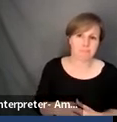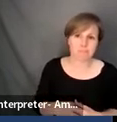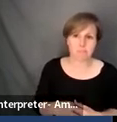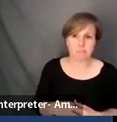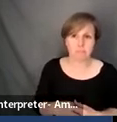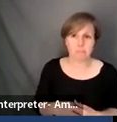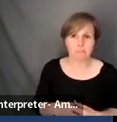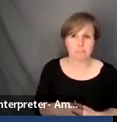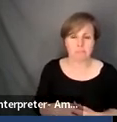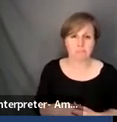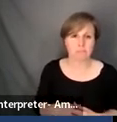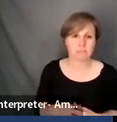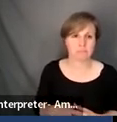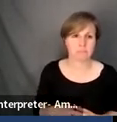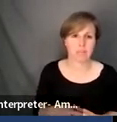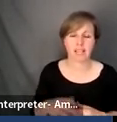discomfort is one of those.